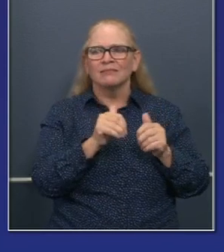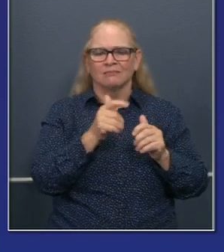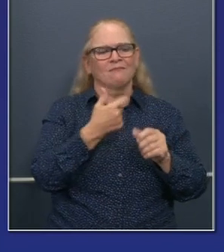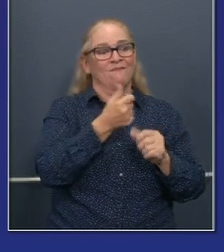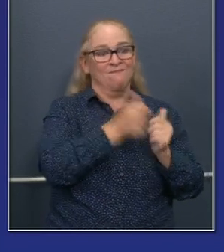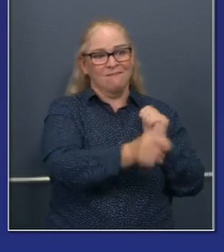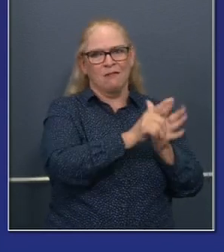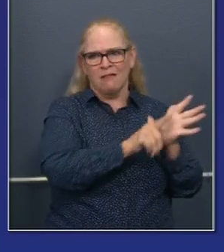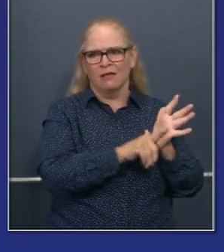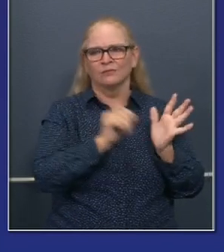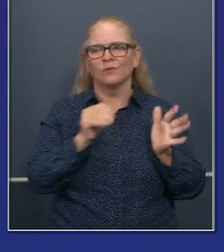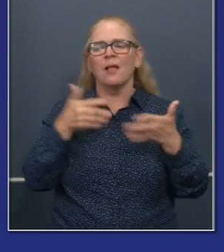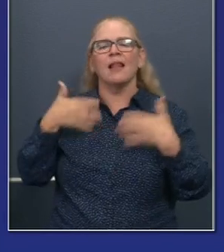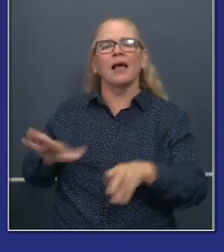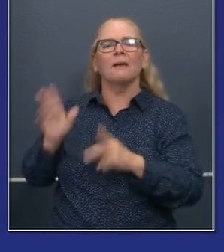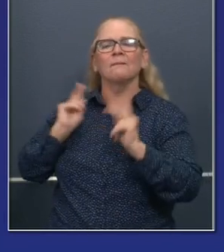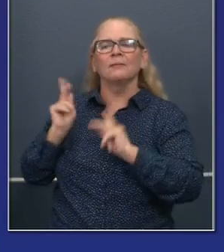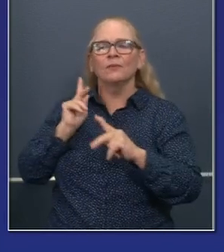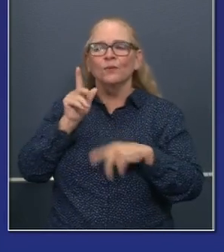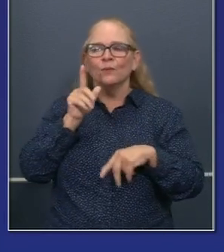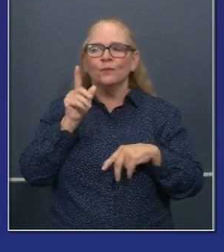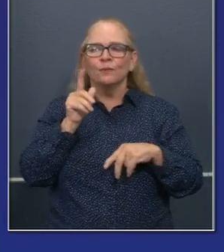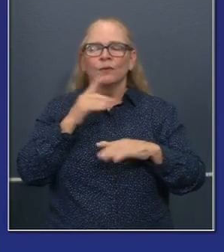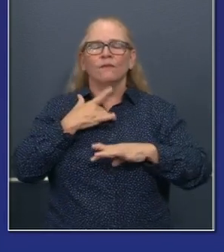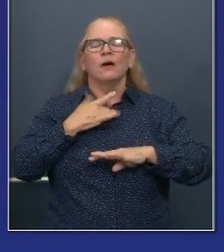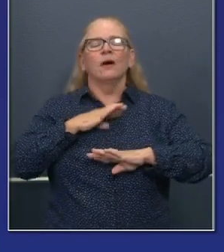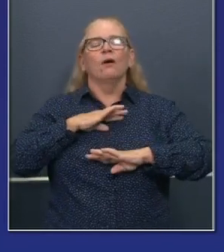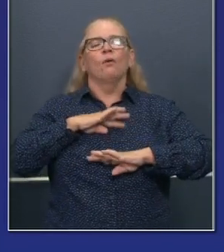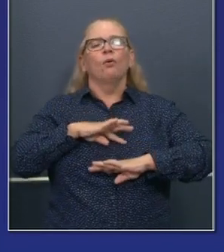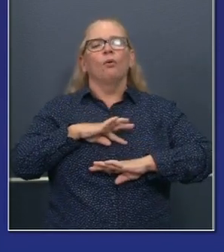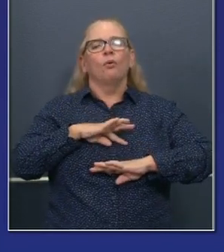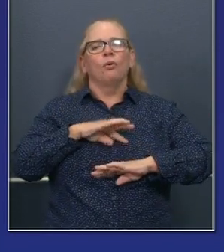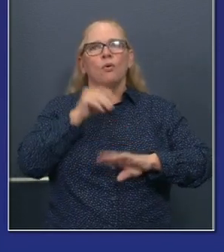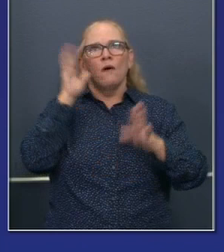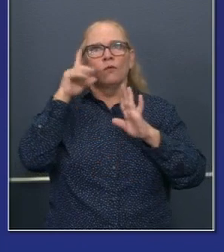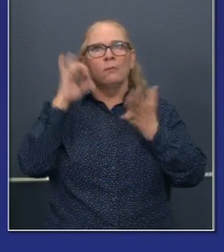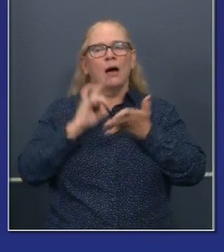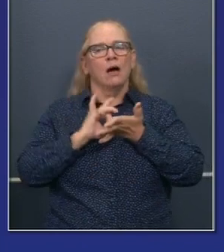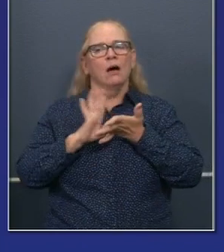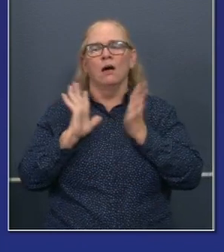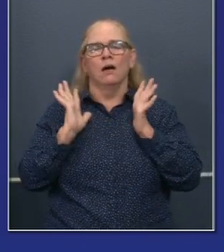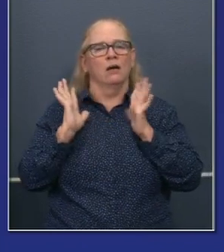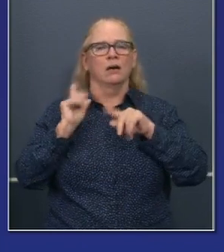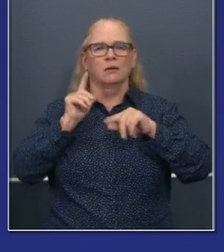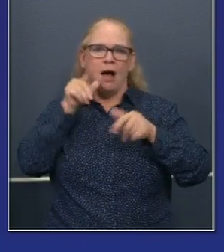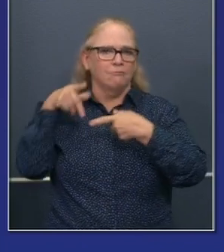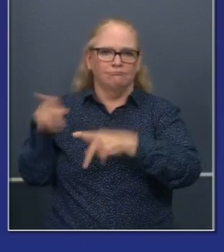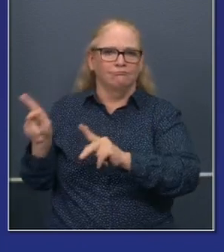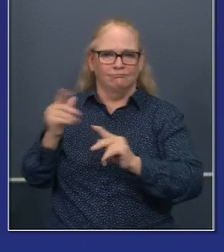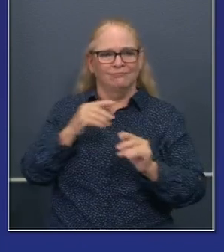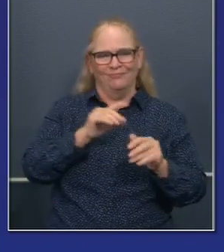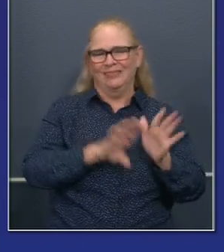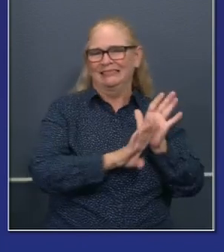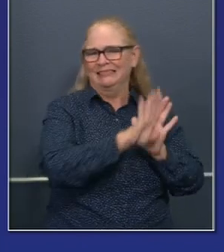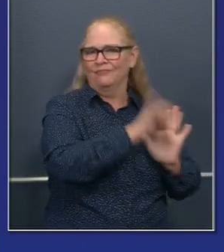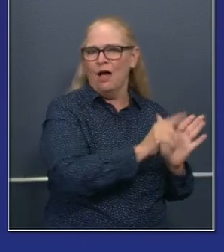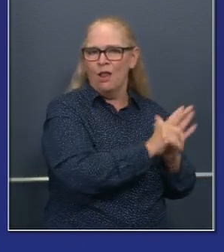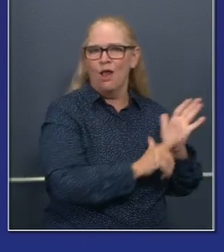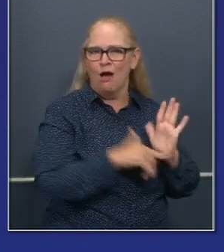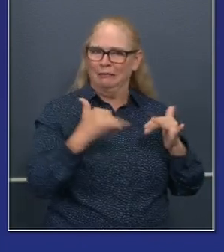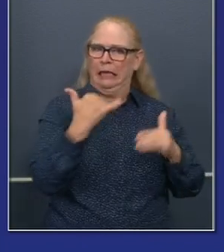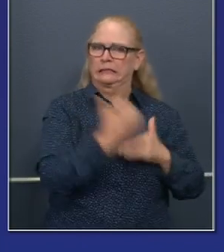the anxiety and stress in that space. We are also able to work with some of the largest big banks in the United States on mortgage